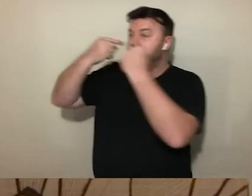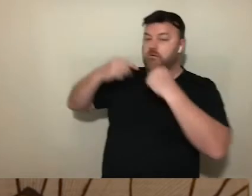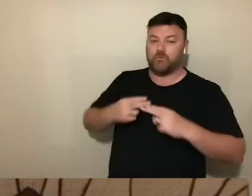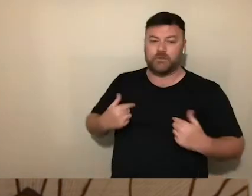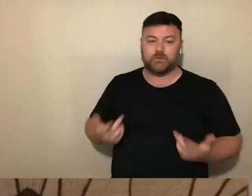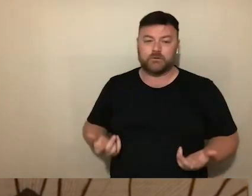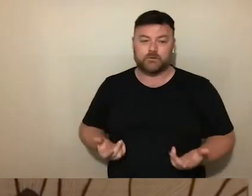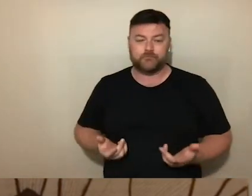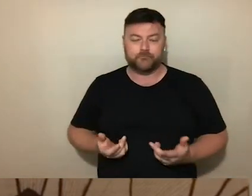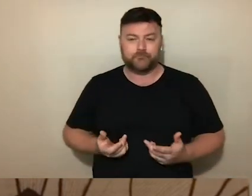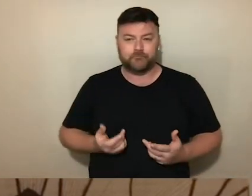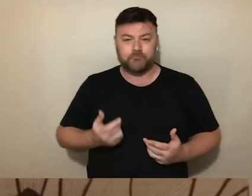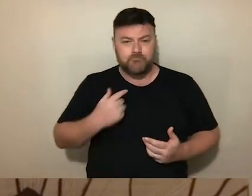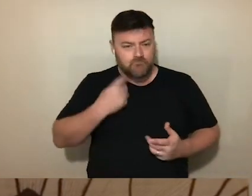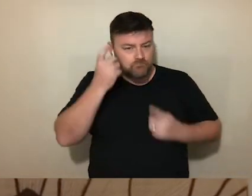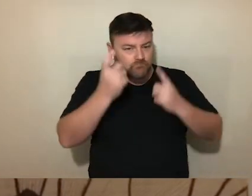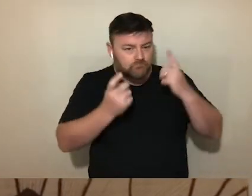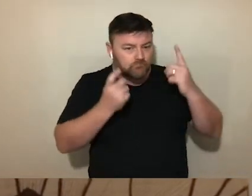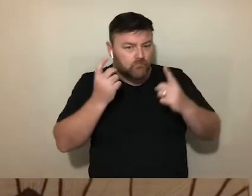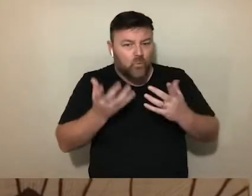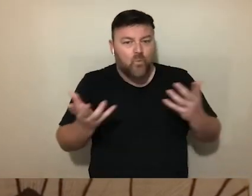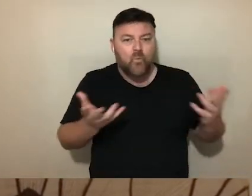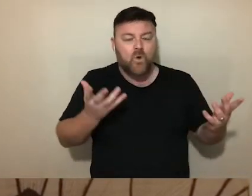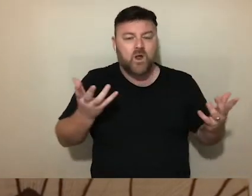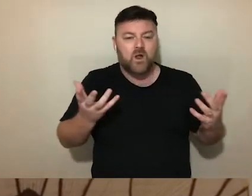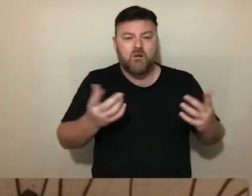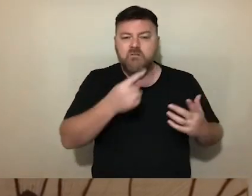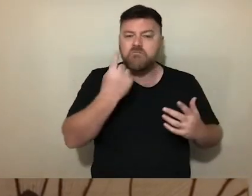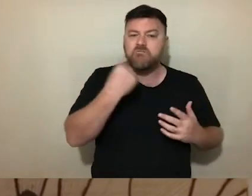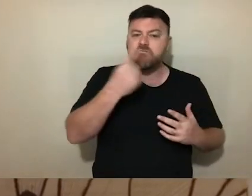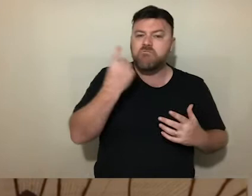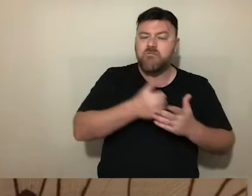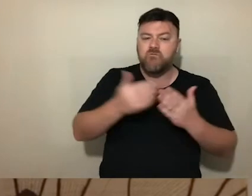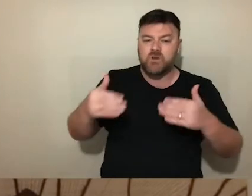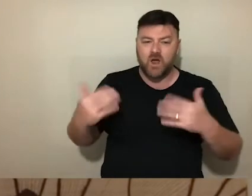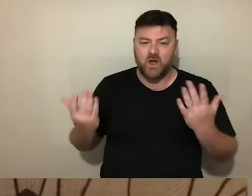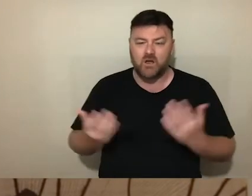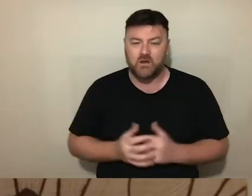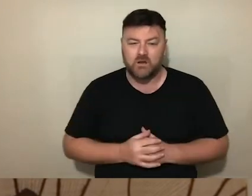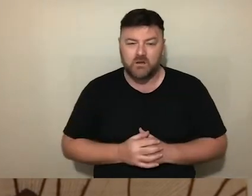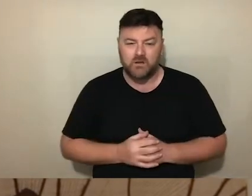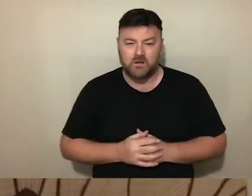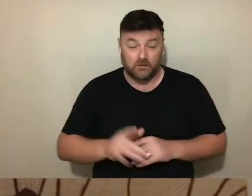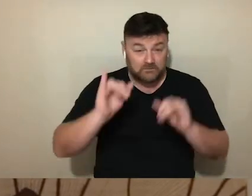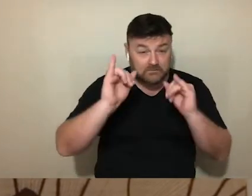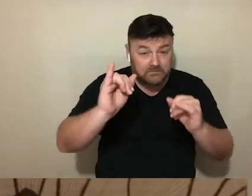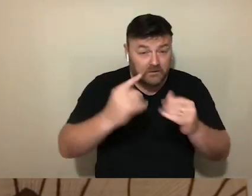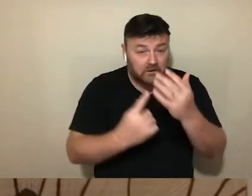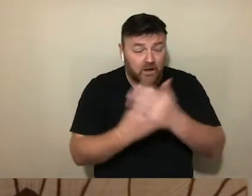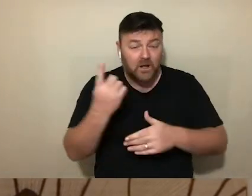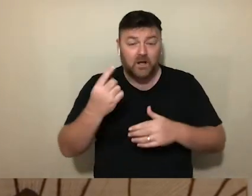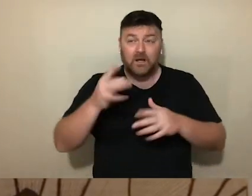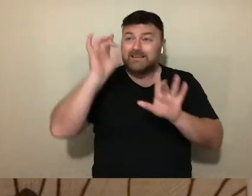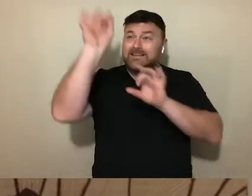the lie is when it's daily. And why the tragedy insists on being normalised. The stars keep